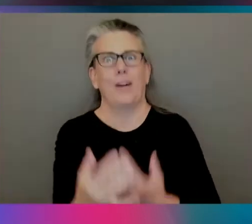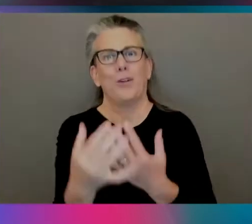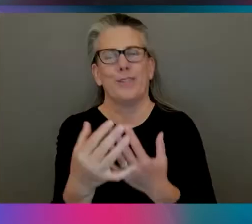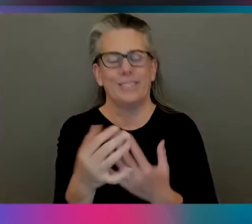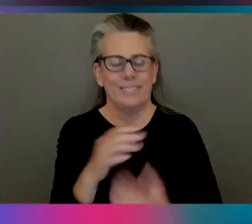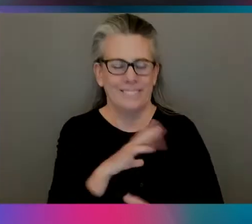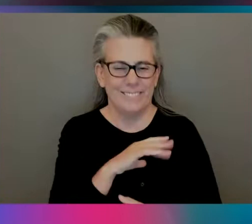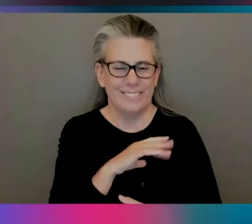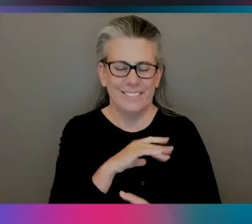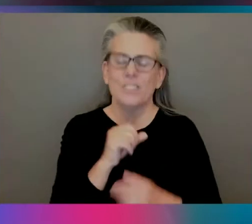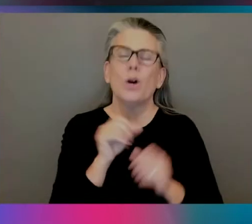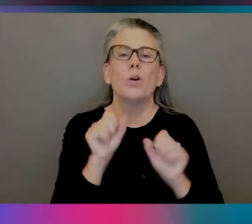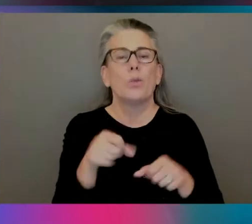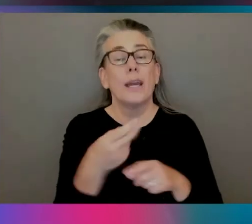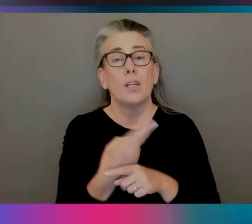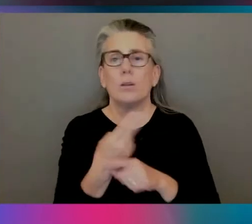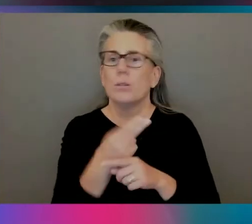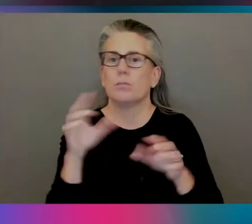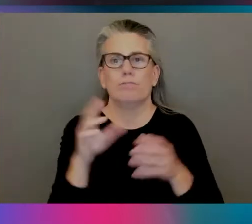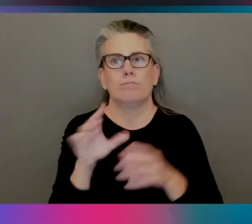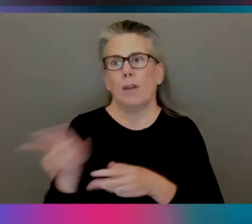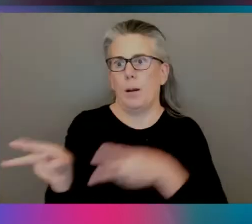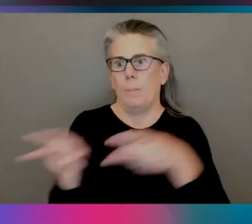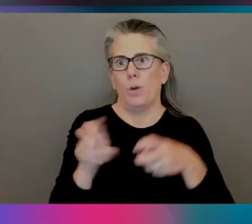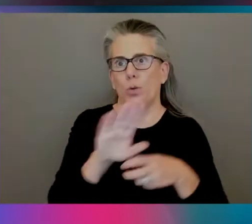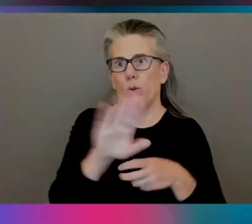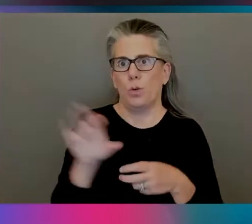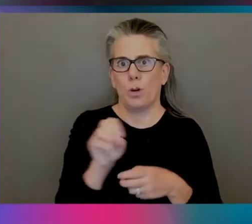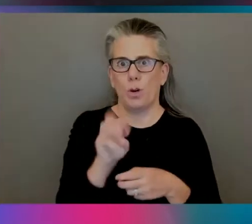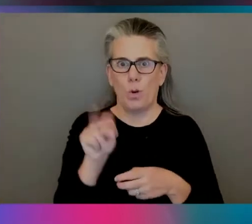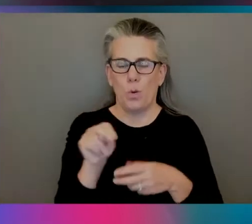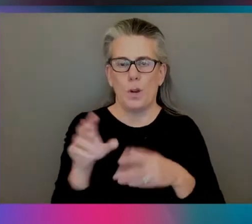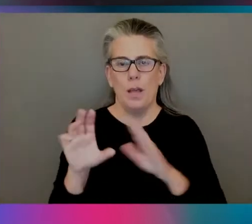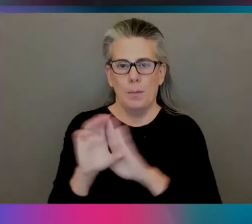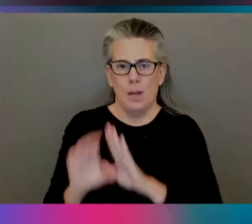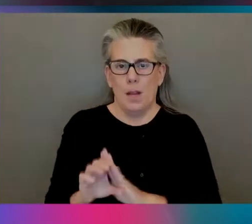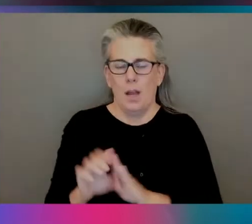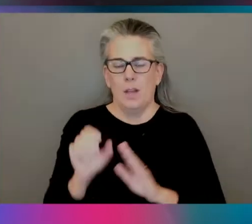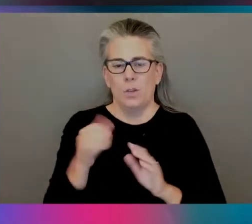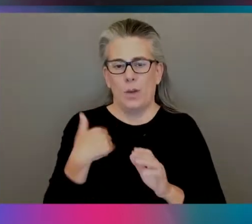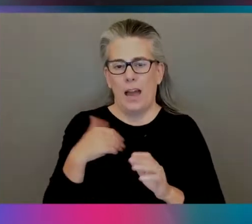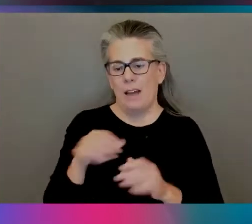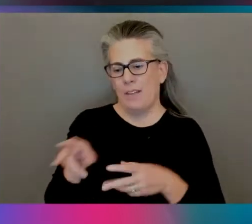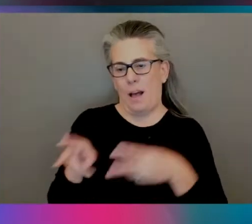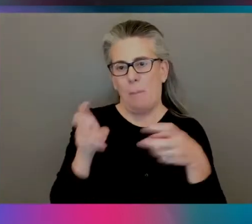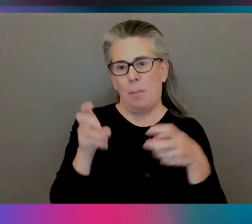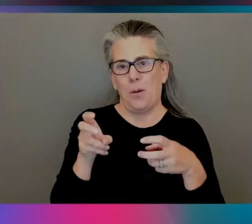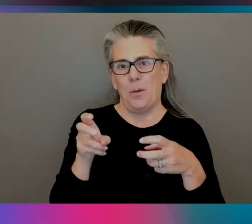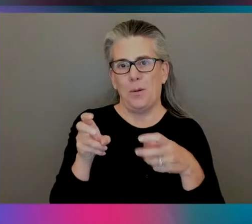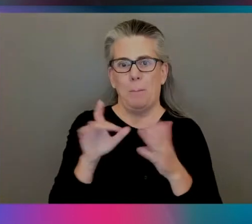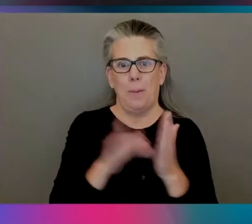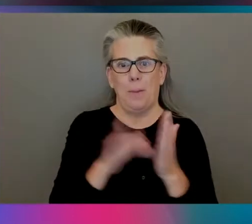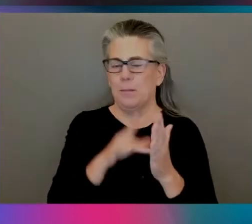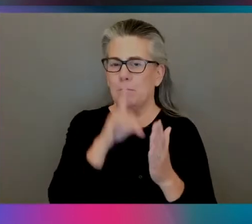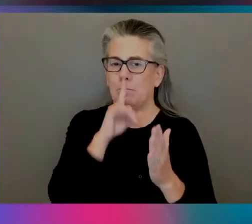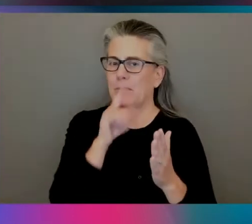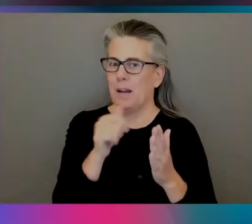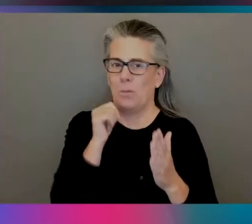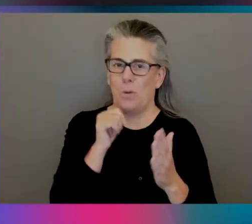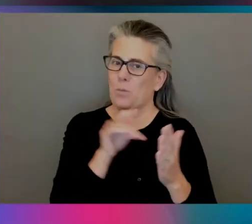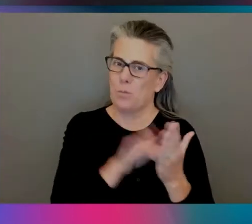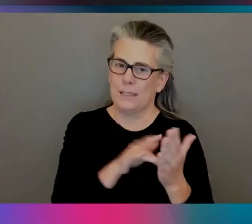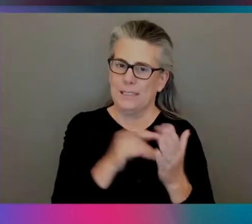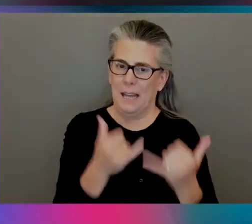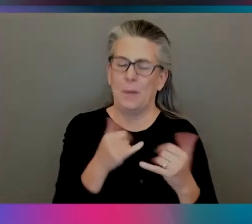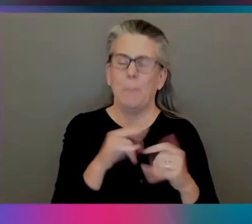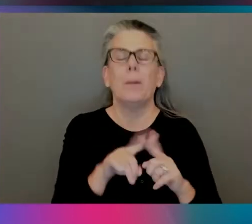free to have fun with it. You can upload your own images. There's a webcam button I'm not going to press. But the technology demo behind OctoML here